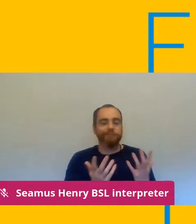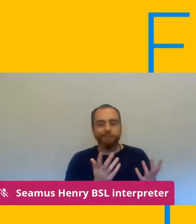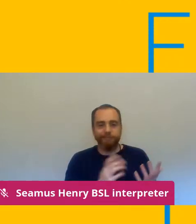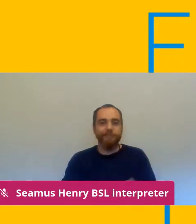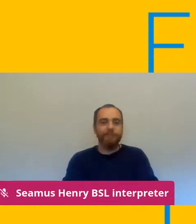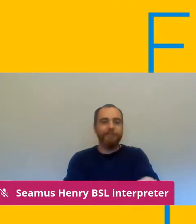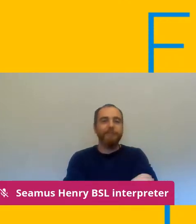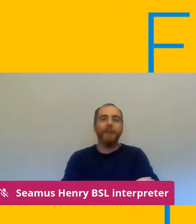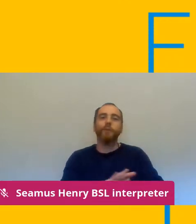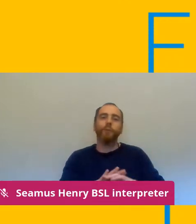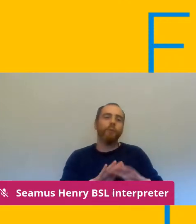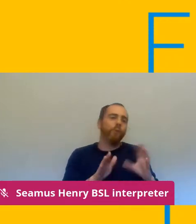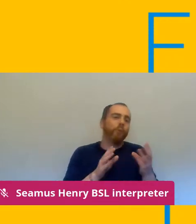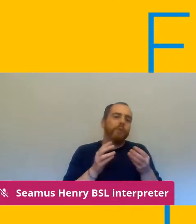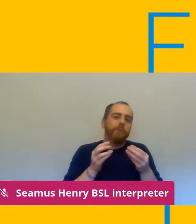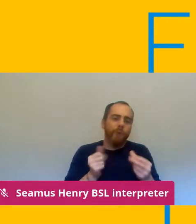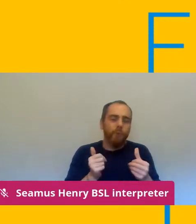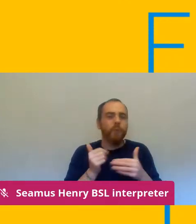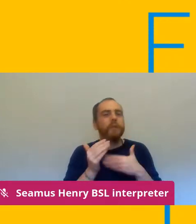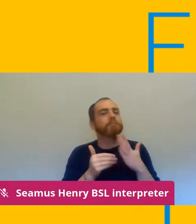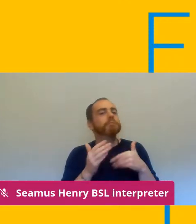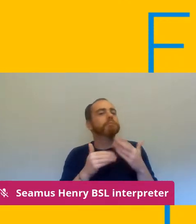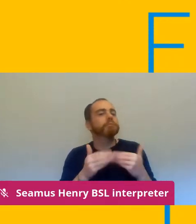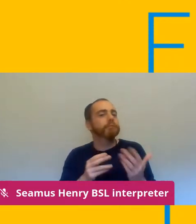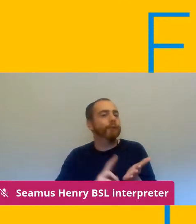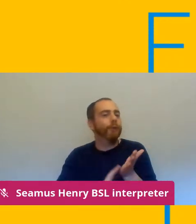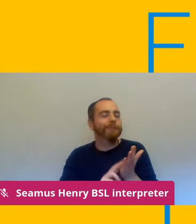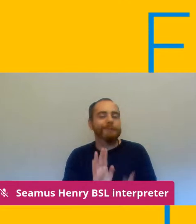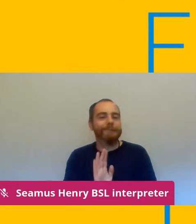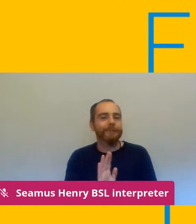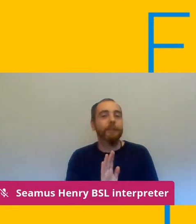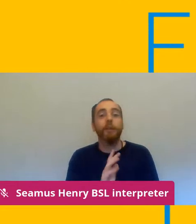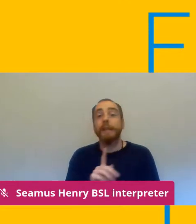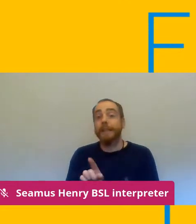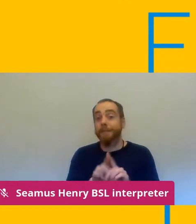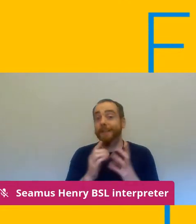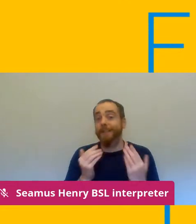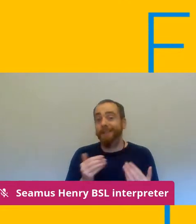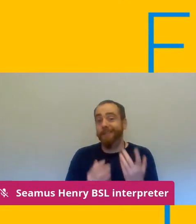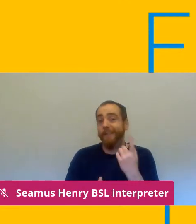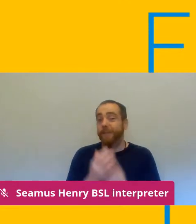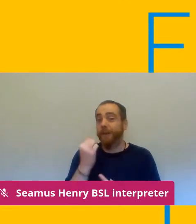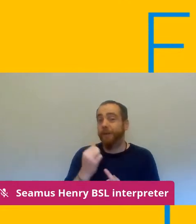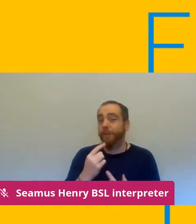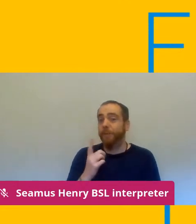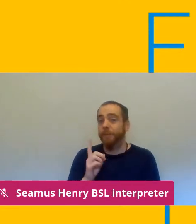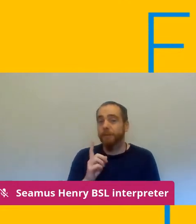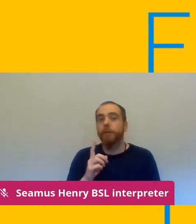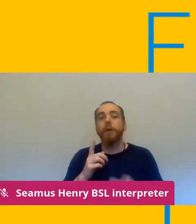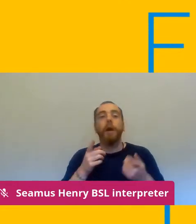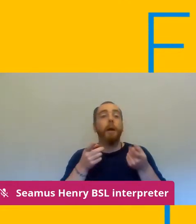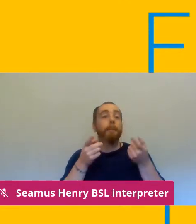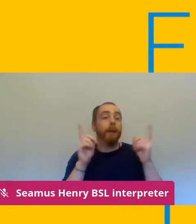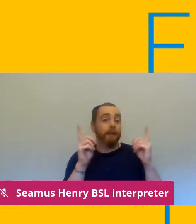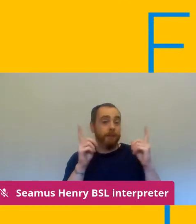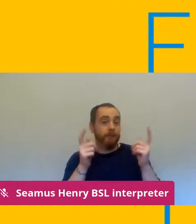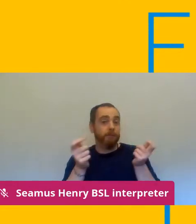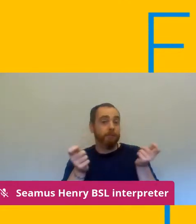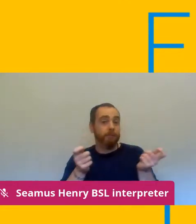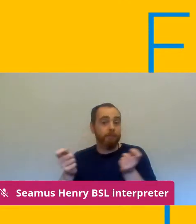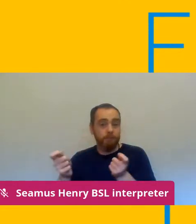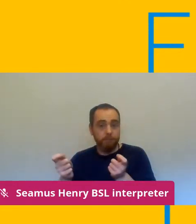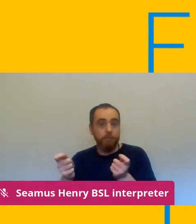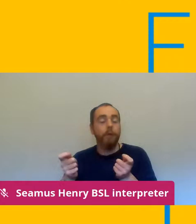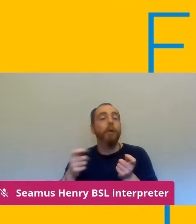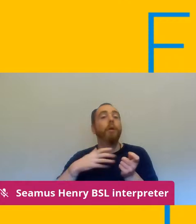bad i feel um we've found out today that our management are planning to run face-to-face